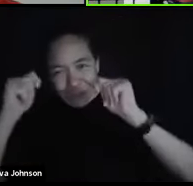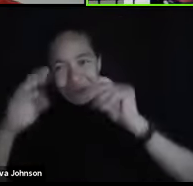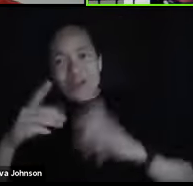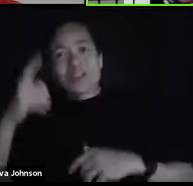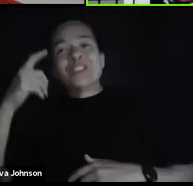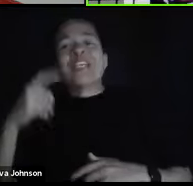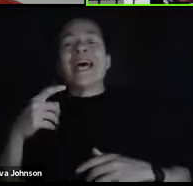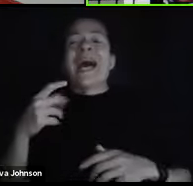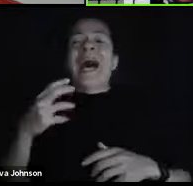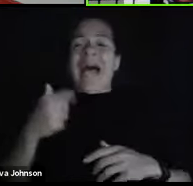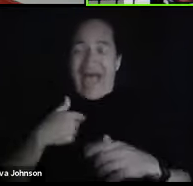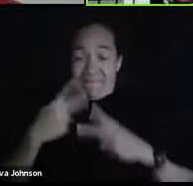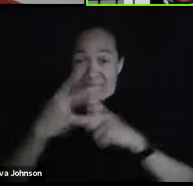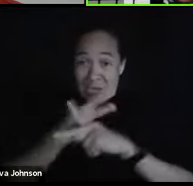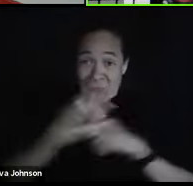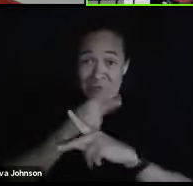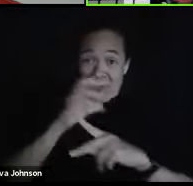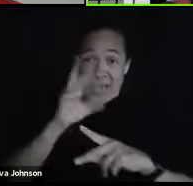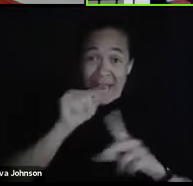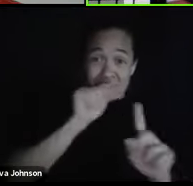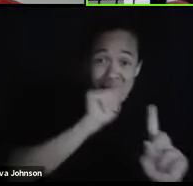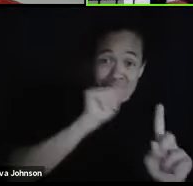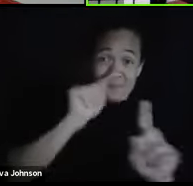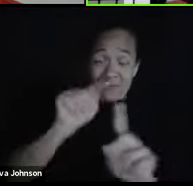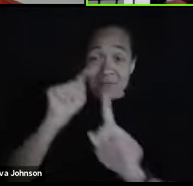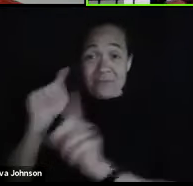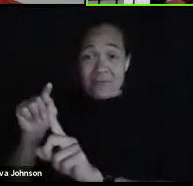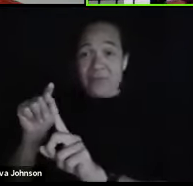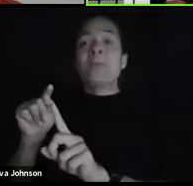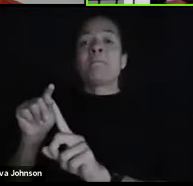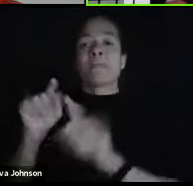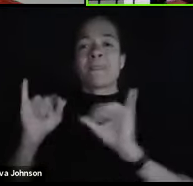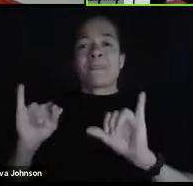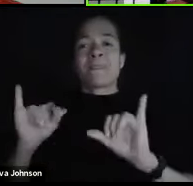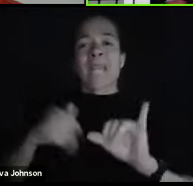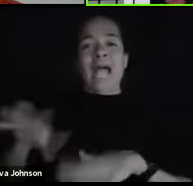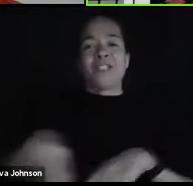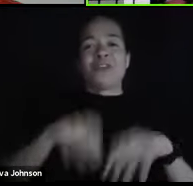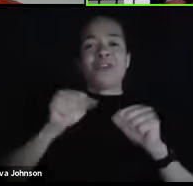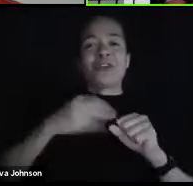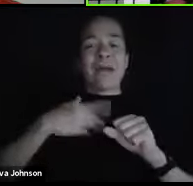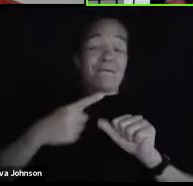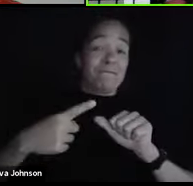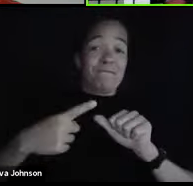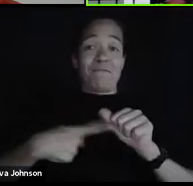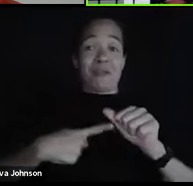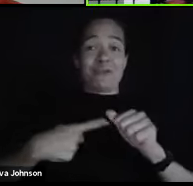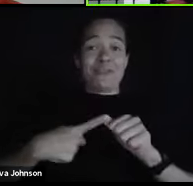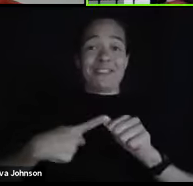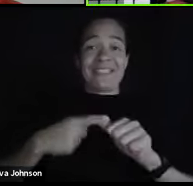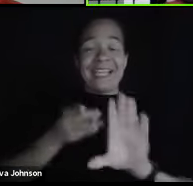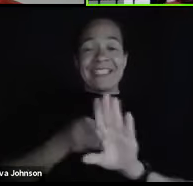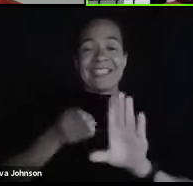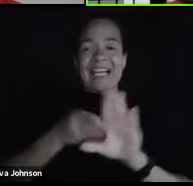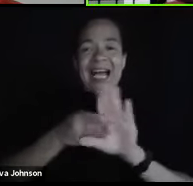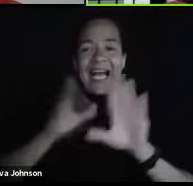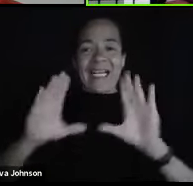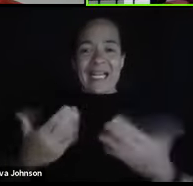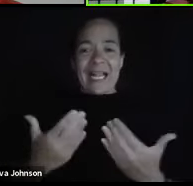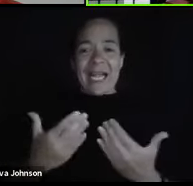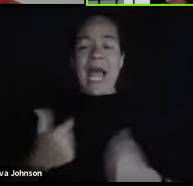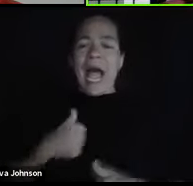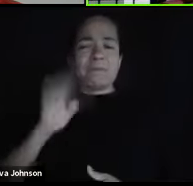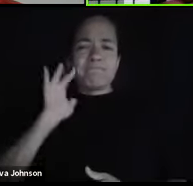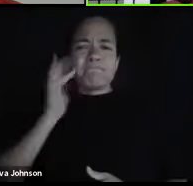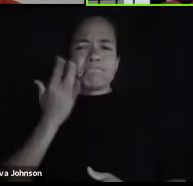better, I took my first psychology class, as a matter of fact. And I was annoyed I had to take it